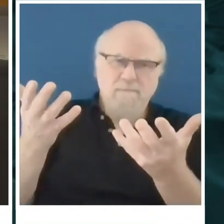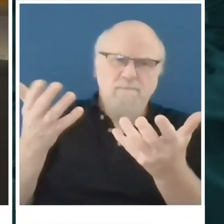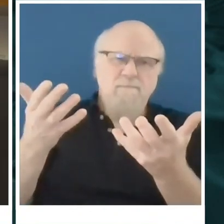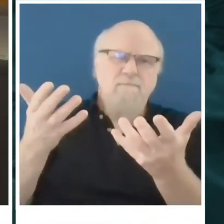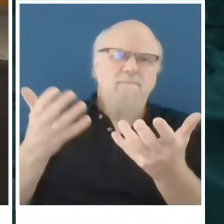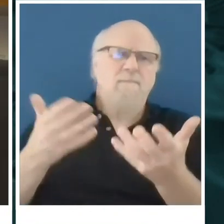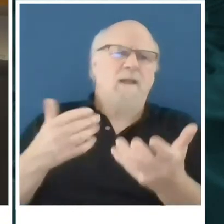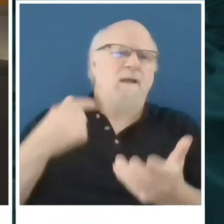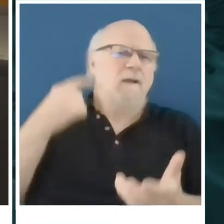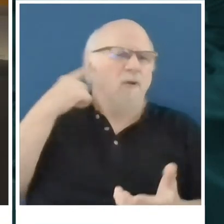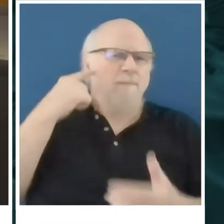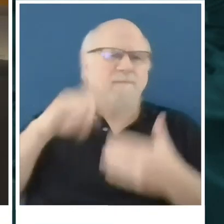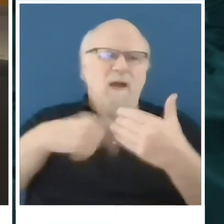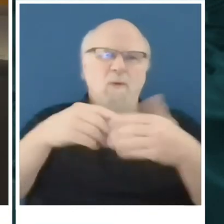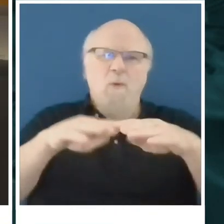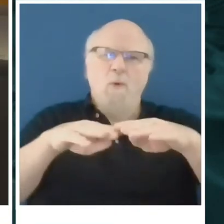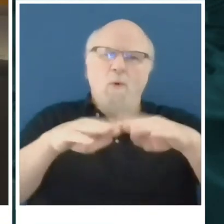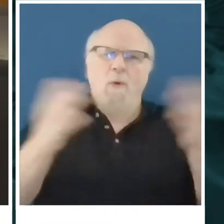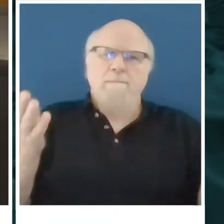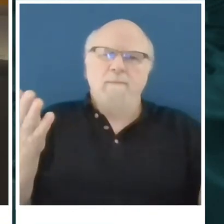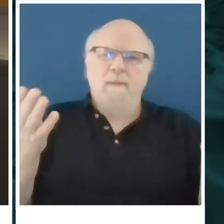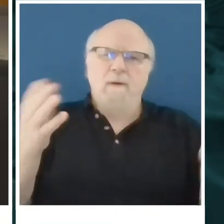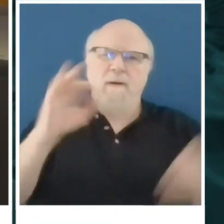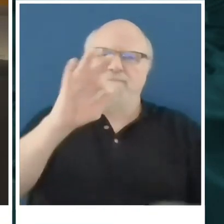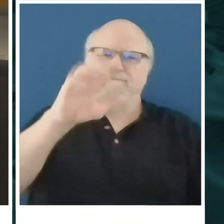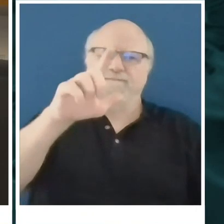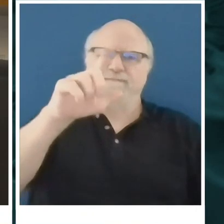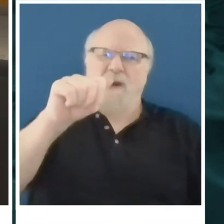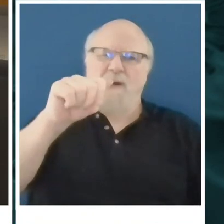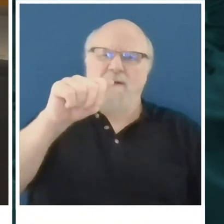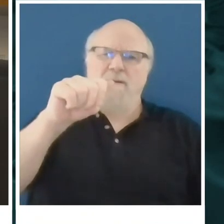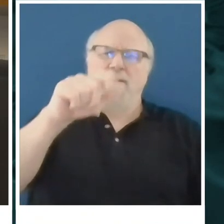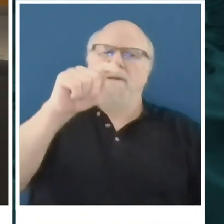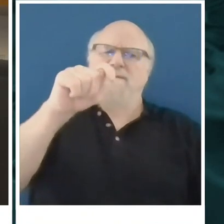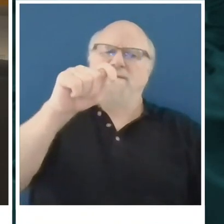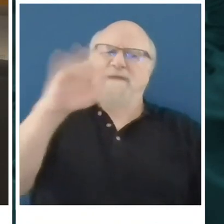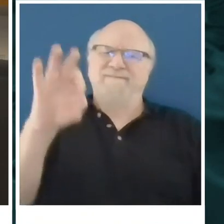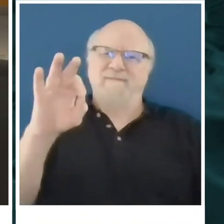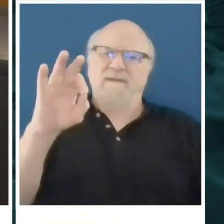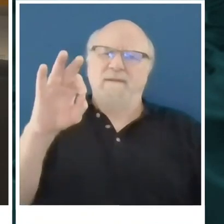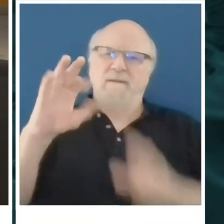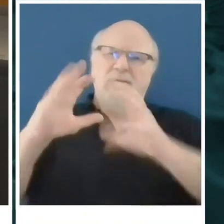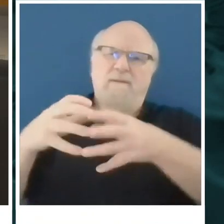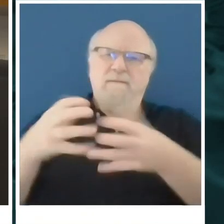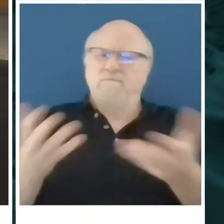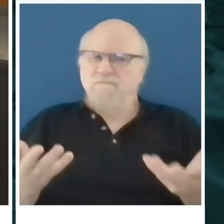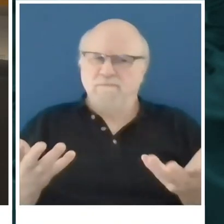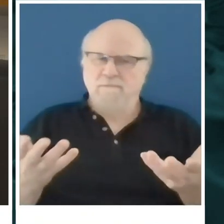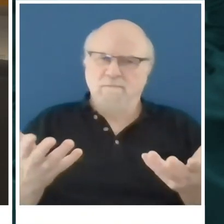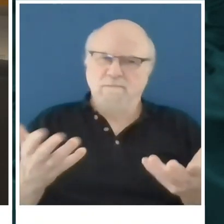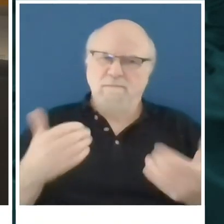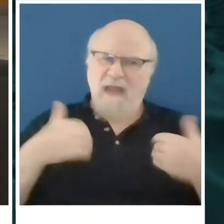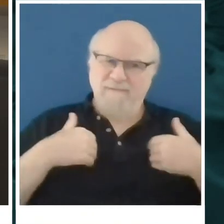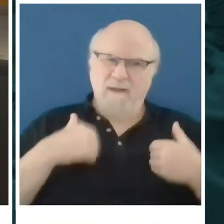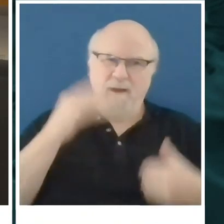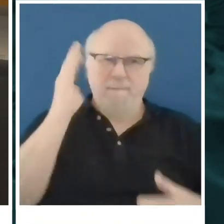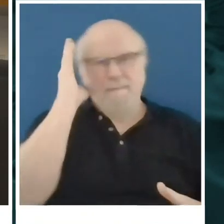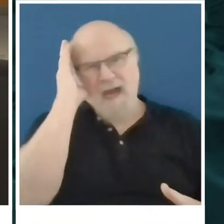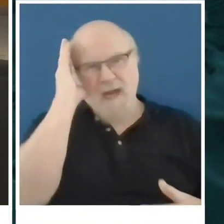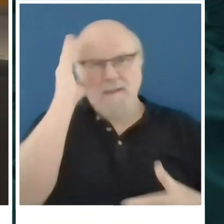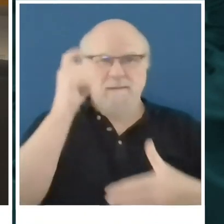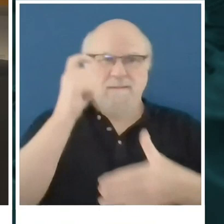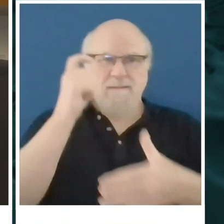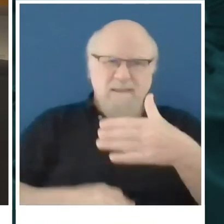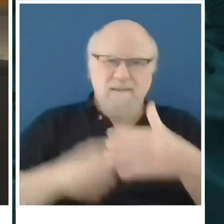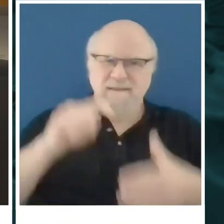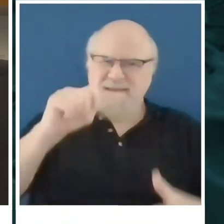Florida Task Force call today talking about bed tax in South Florida. And has bed tax something that's crossed your mind? Have you seen any projections about